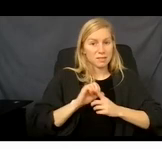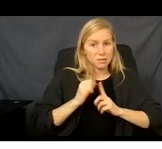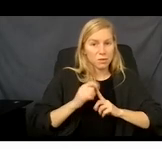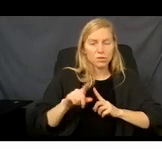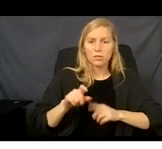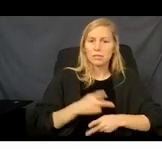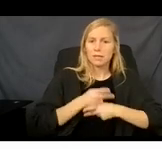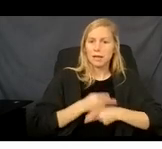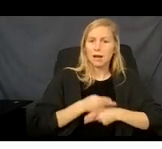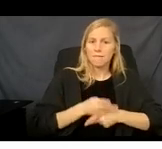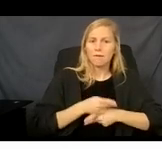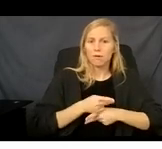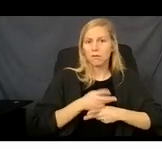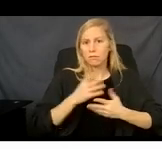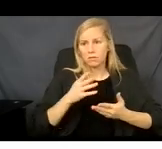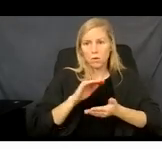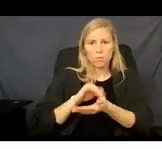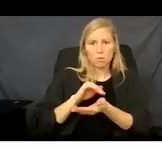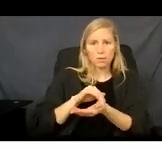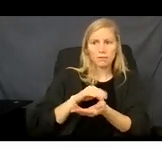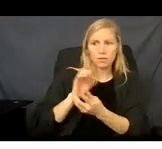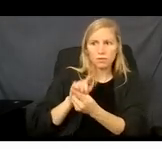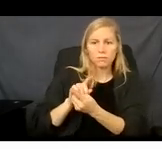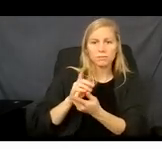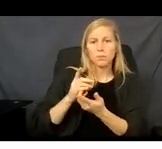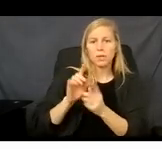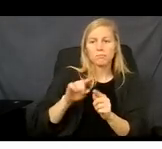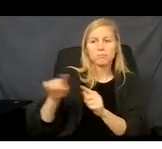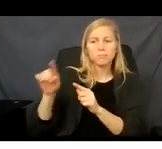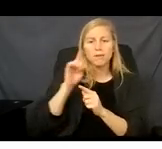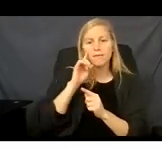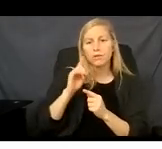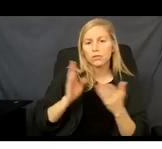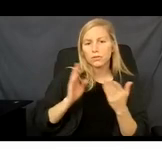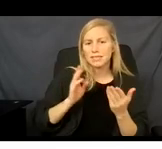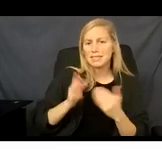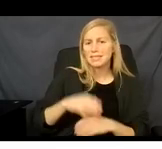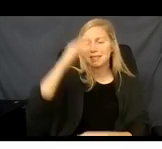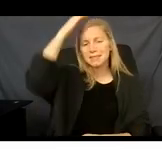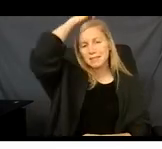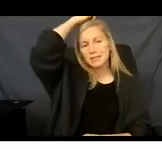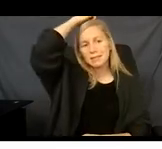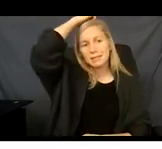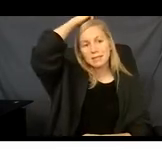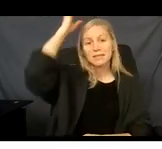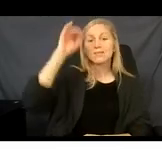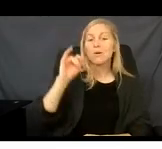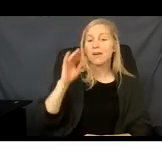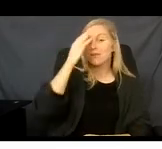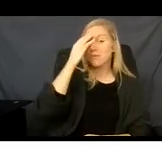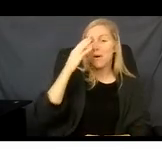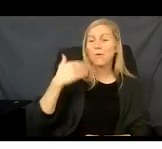about providers we go to for services. When you know that you have the regular Medicaid coverage,